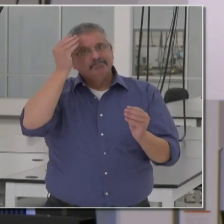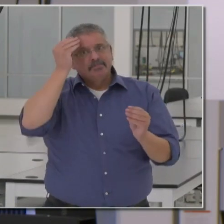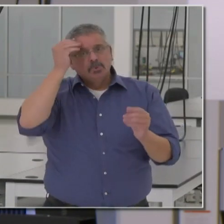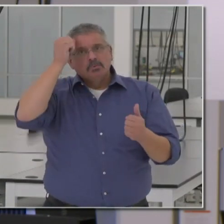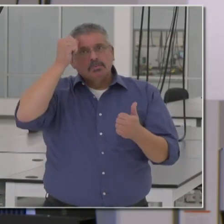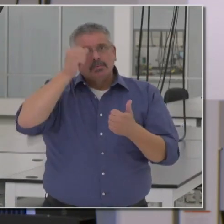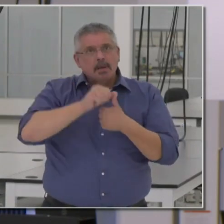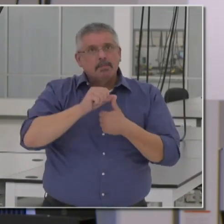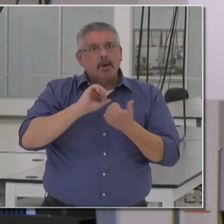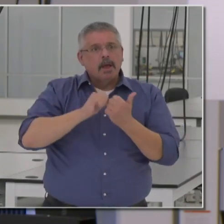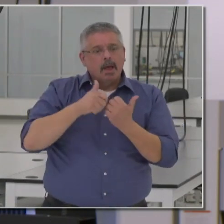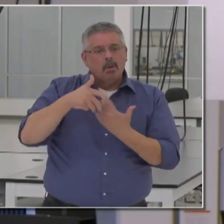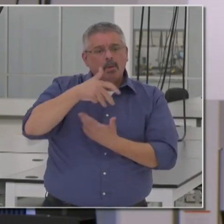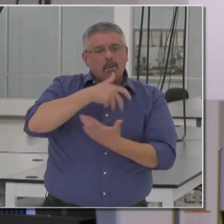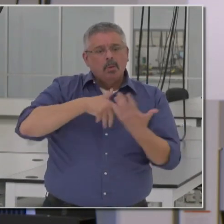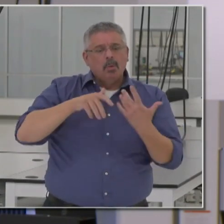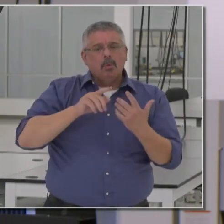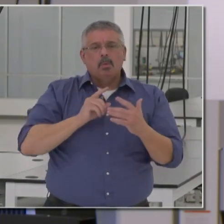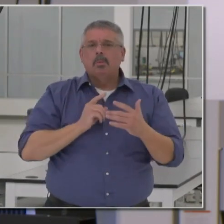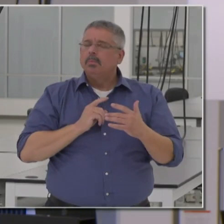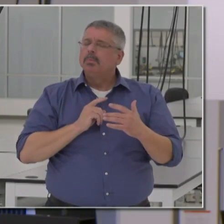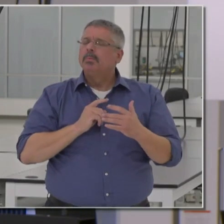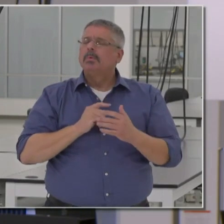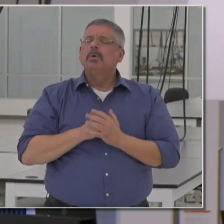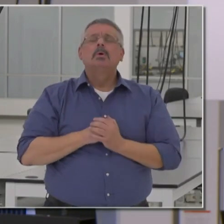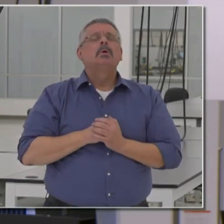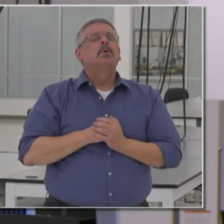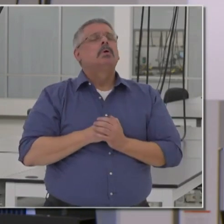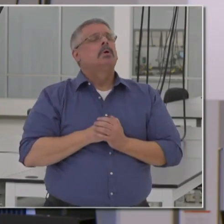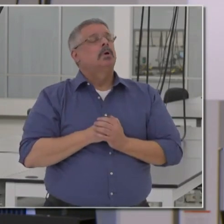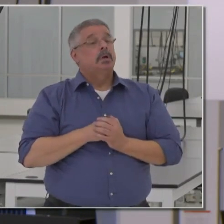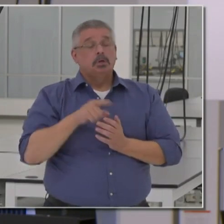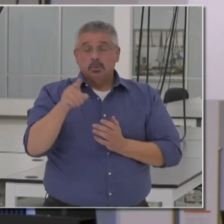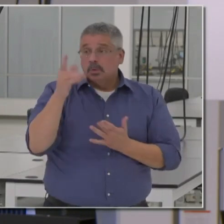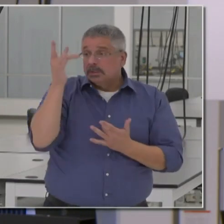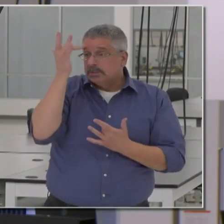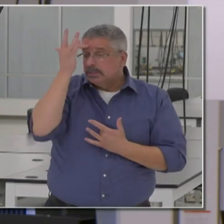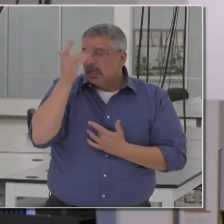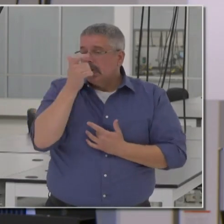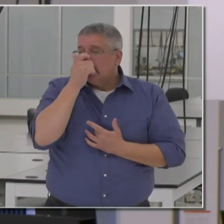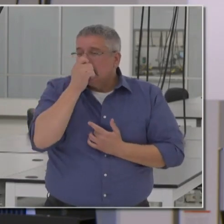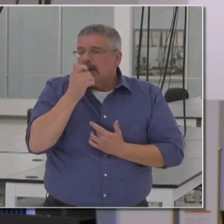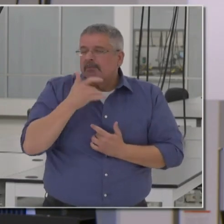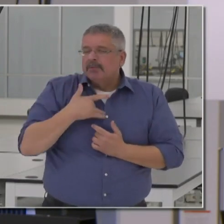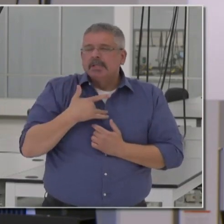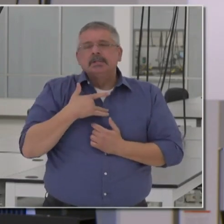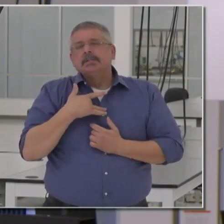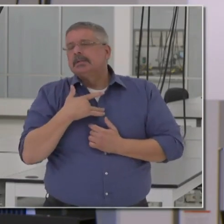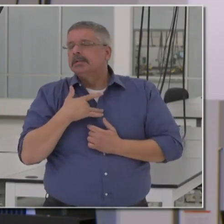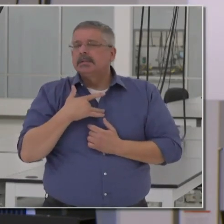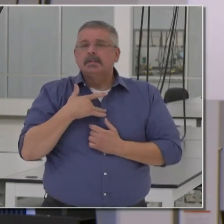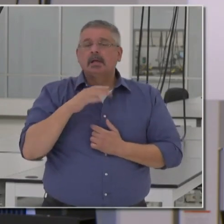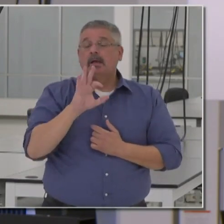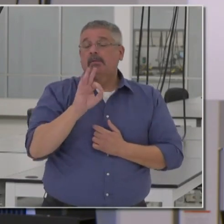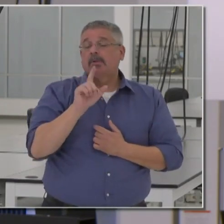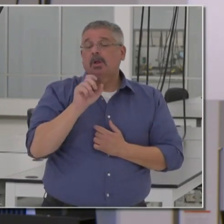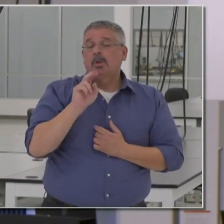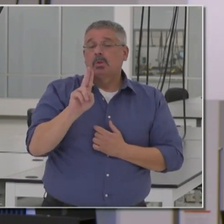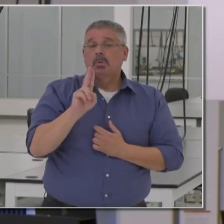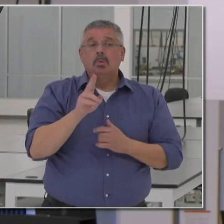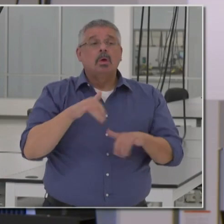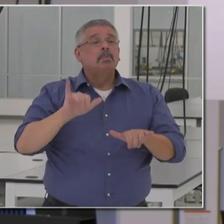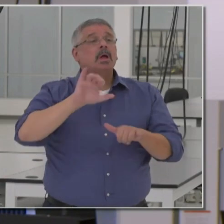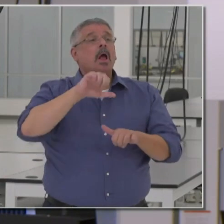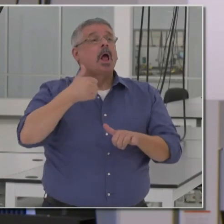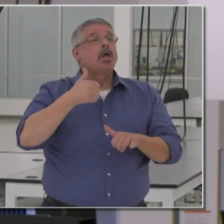about how we mix and keeping our distance. And especially when you're sick and symptomatic, as we enter flu season and common